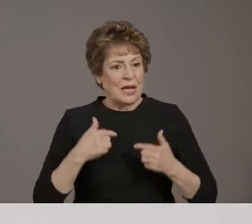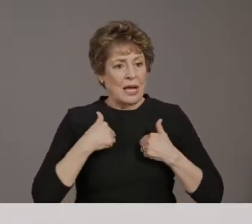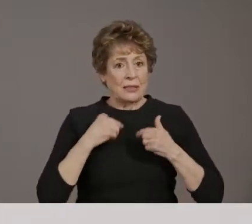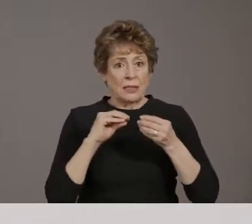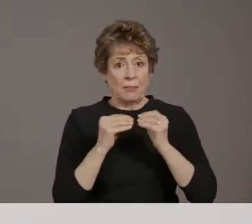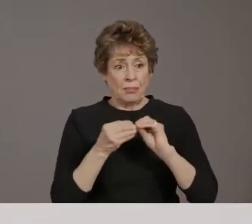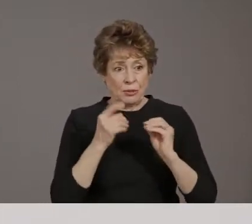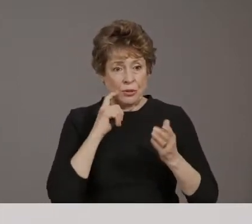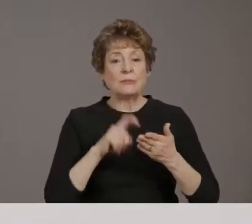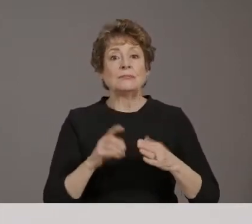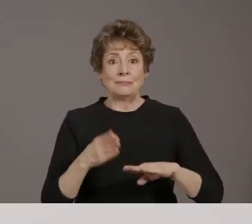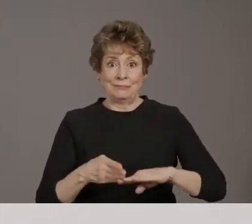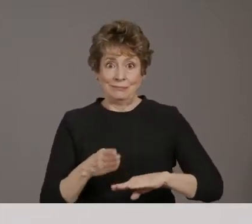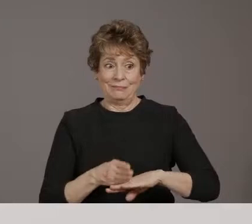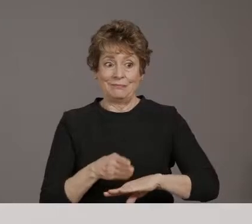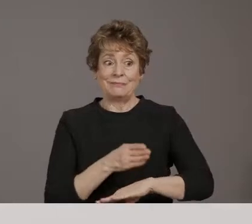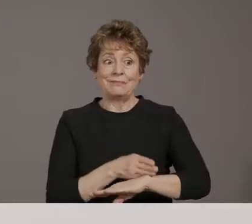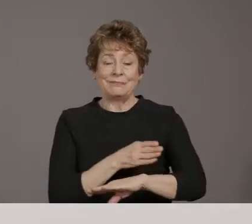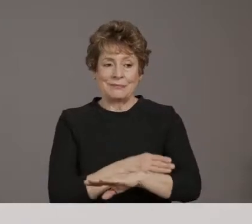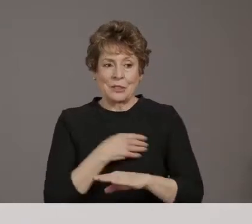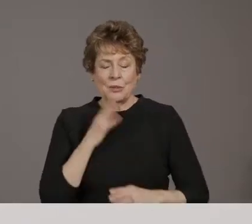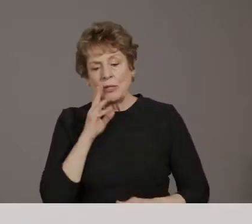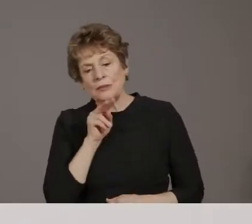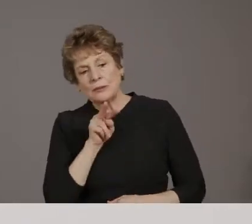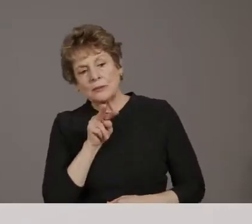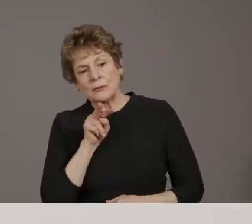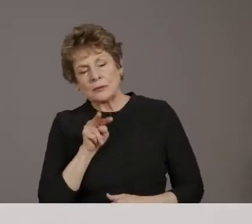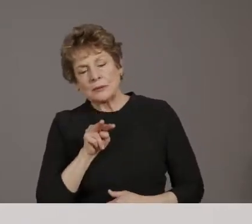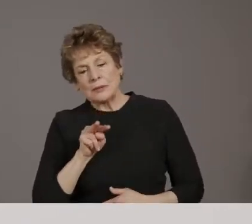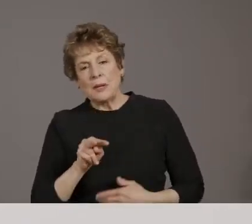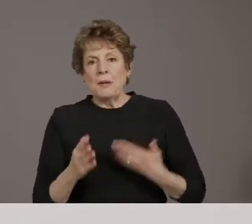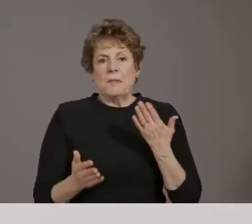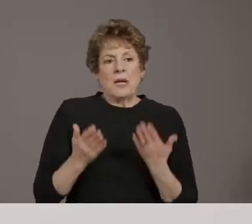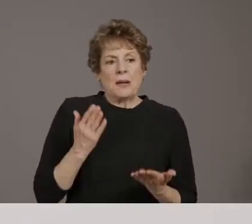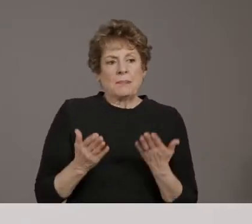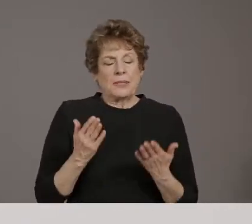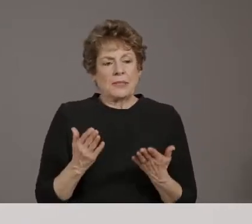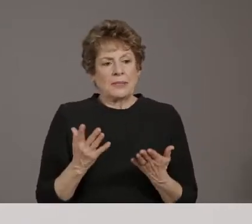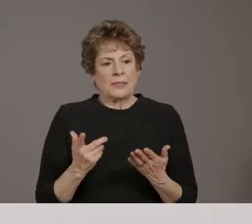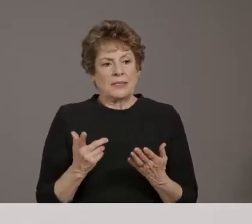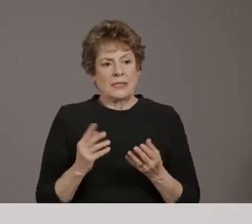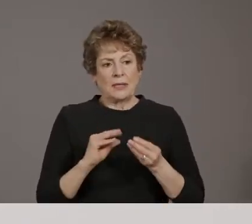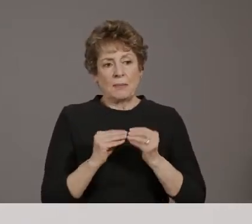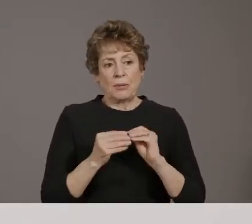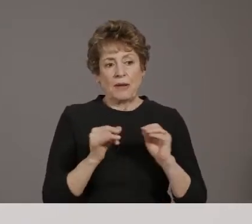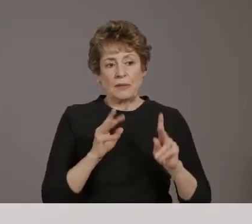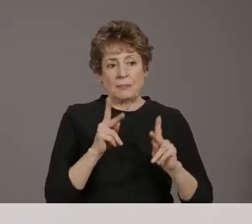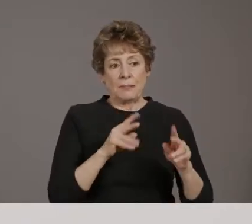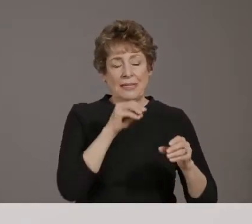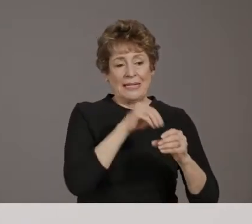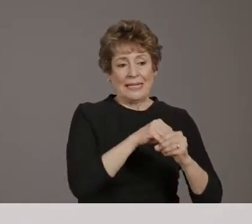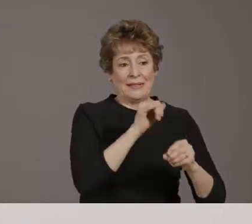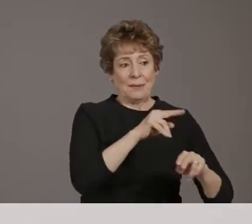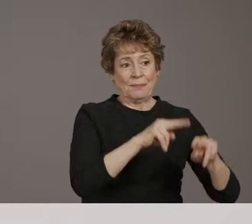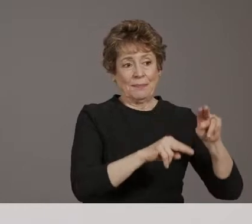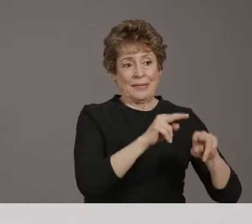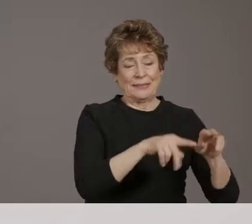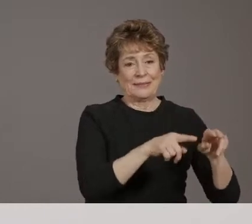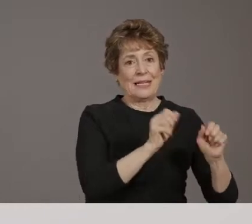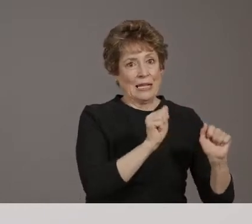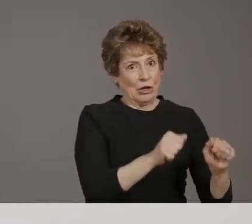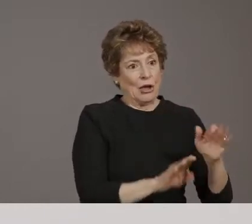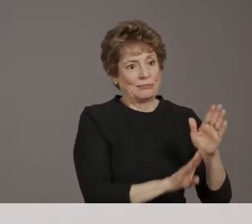you know, increasing capacity, um, potentially opening other industries, um, easing